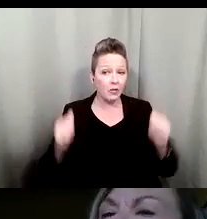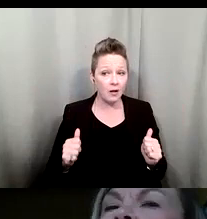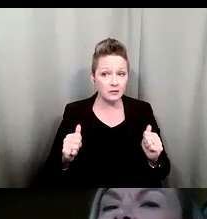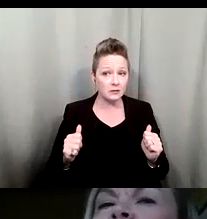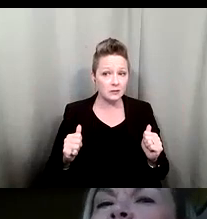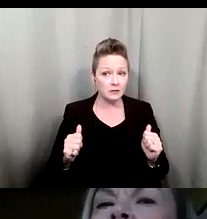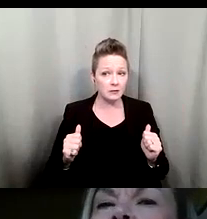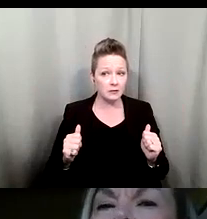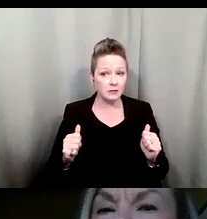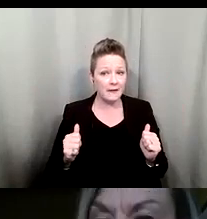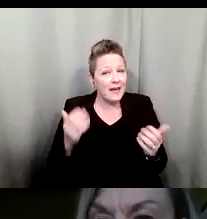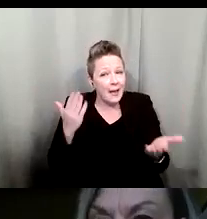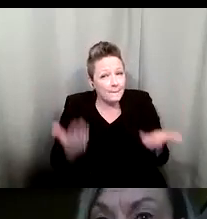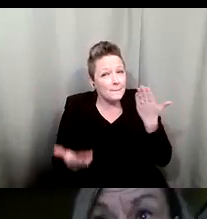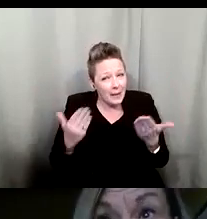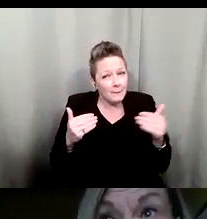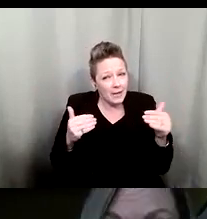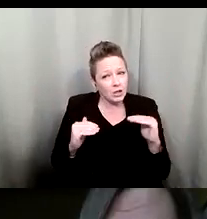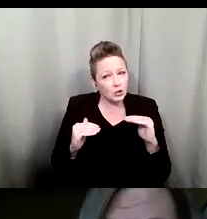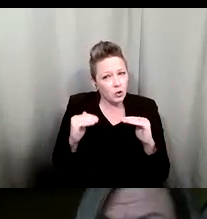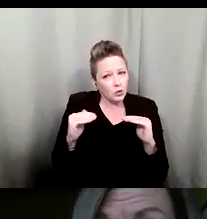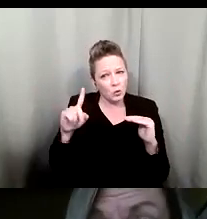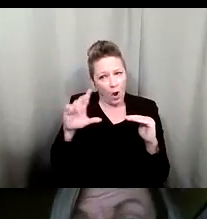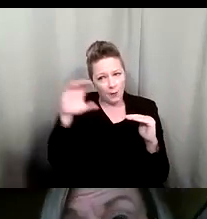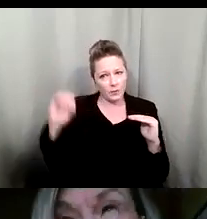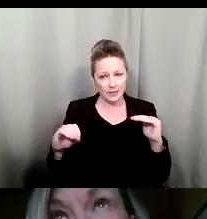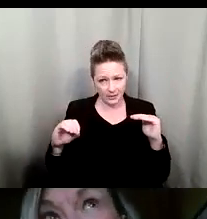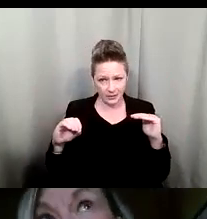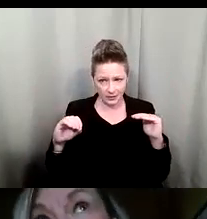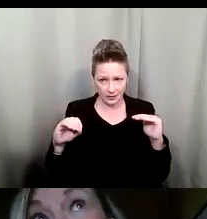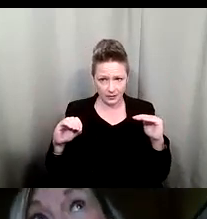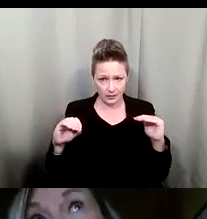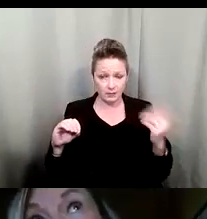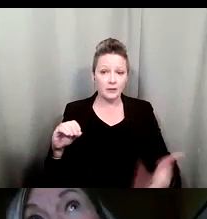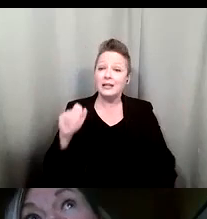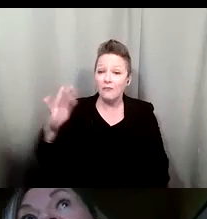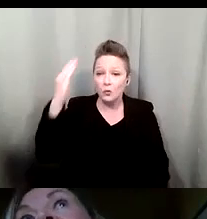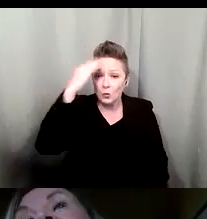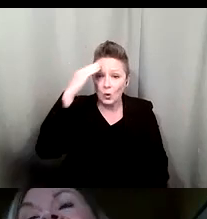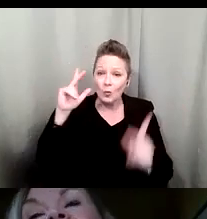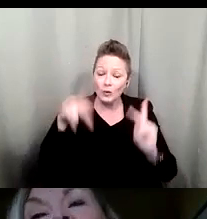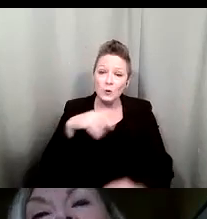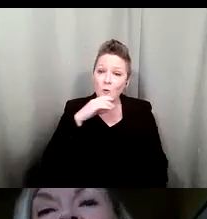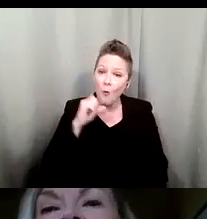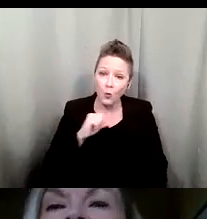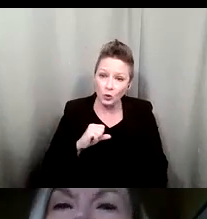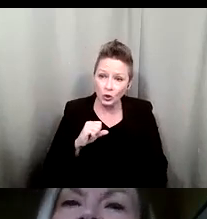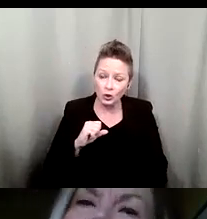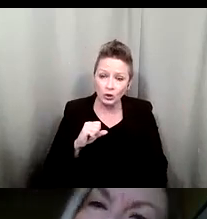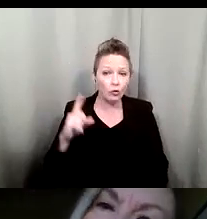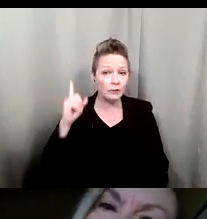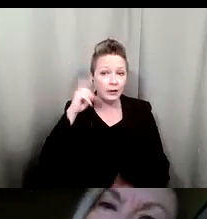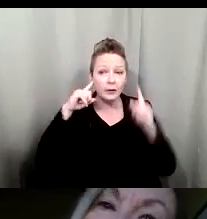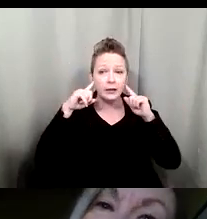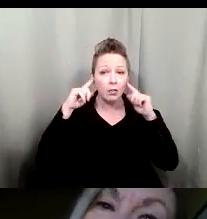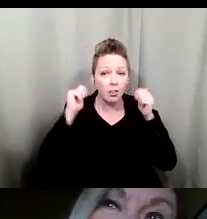probably close to 100 percent would say yes because if you know a person that's older is losing their hearing